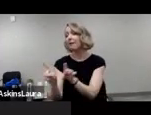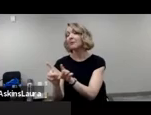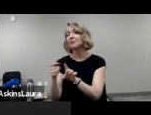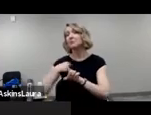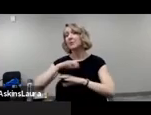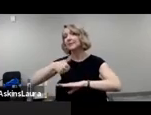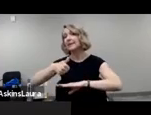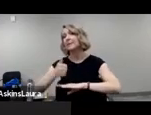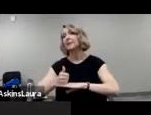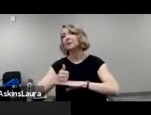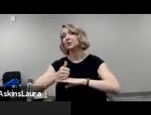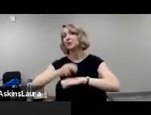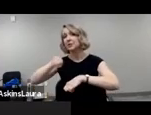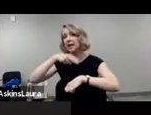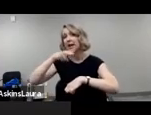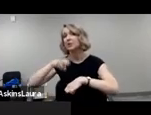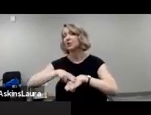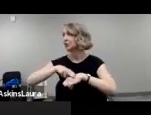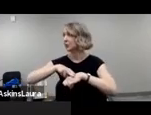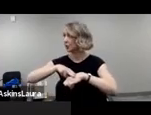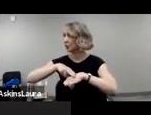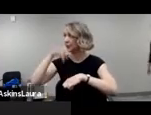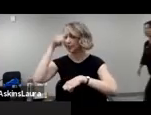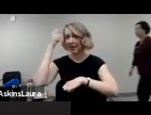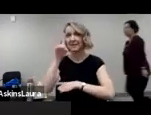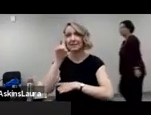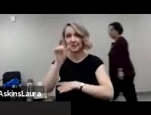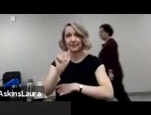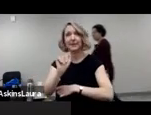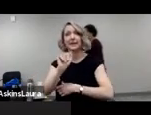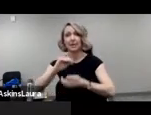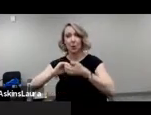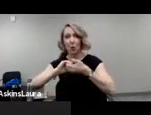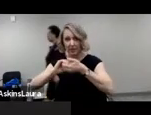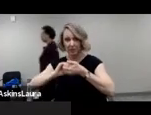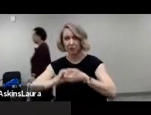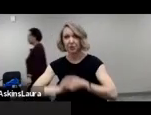founder of the National Black Disability Coalition.